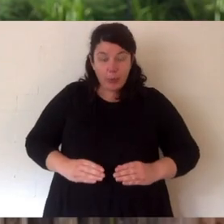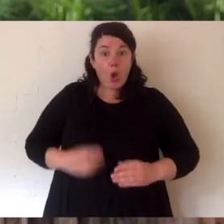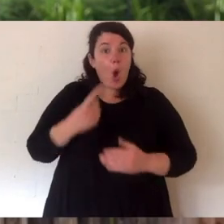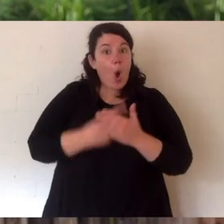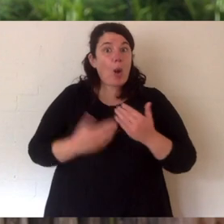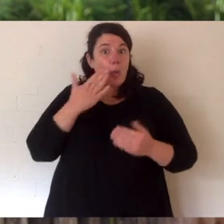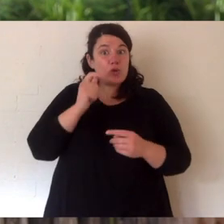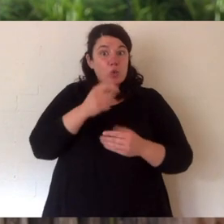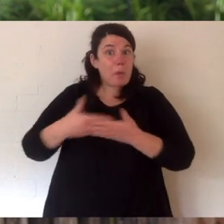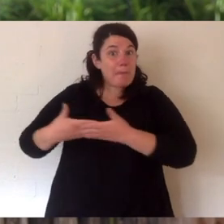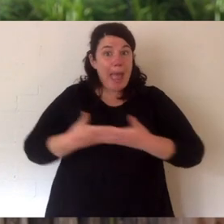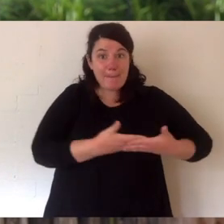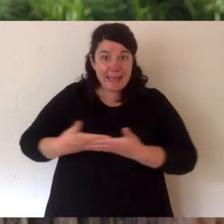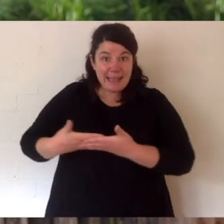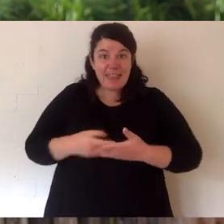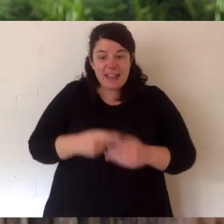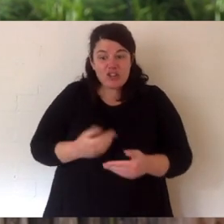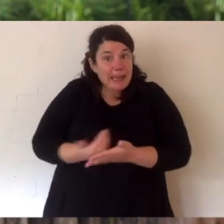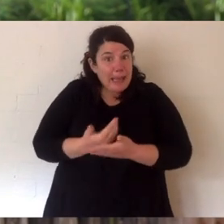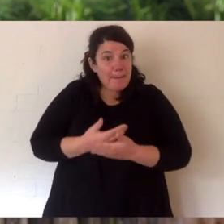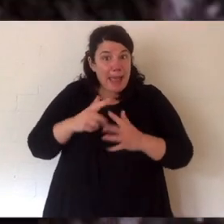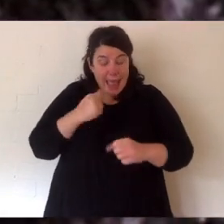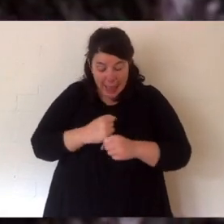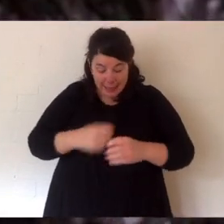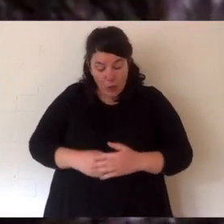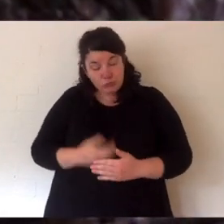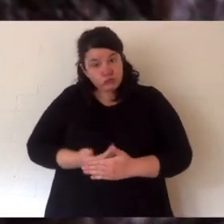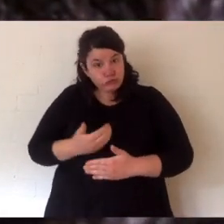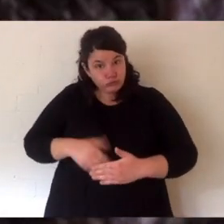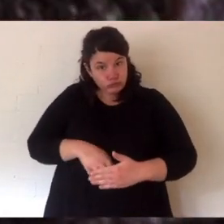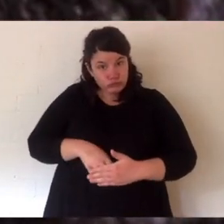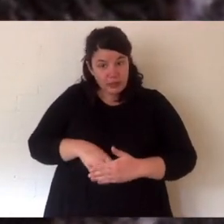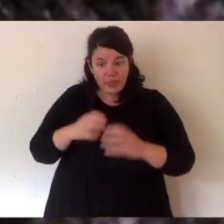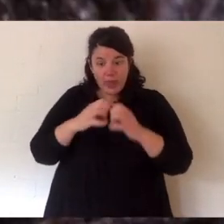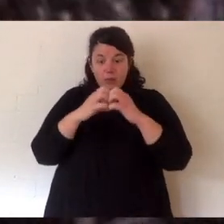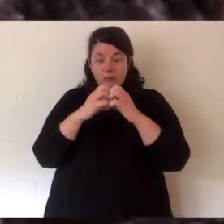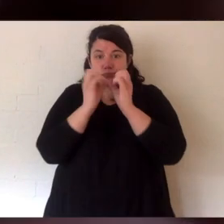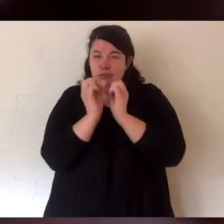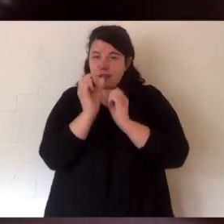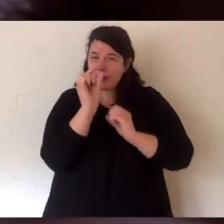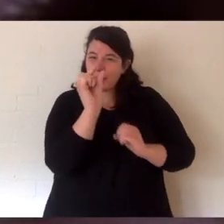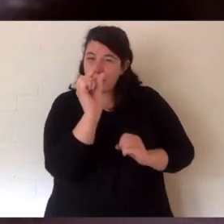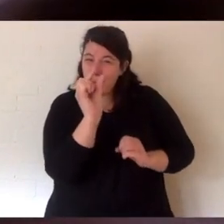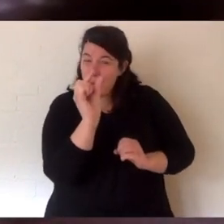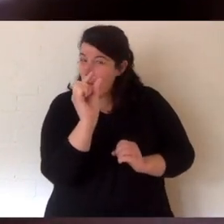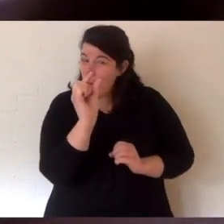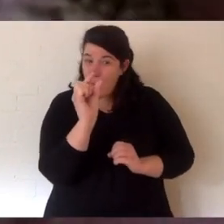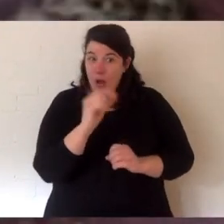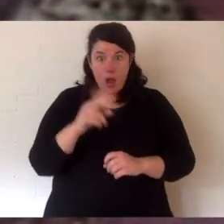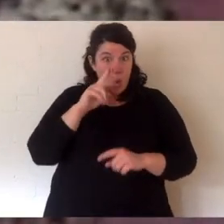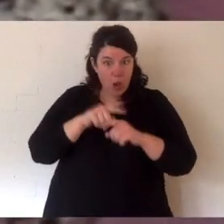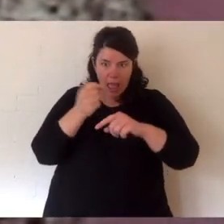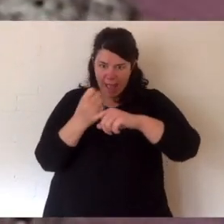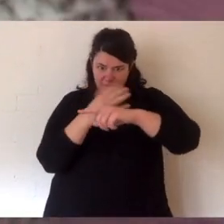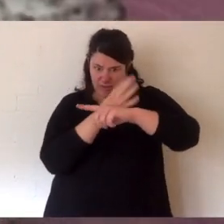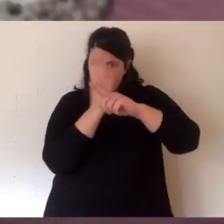skin that thickens when she's about to lay an egg. And she lays the egg and then she incubates it. And then the egg hatches into